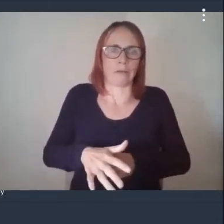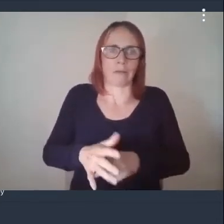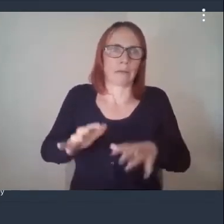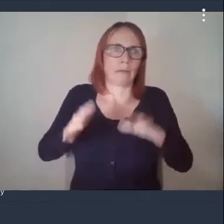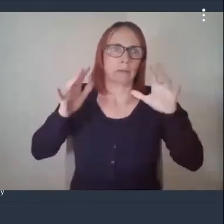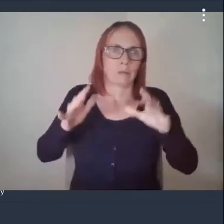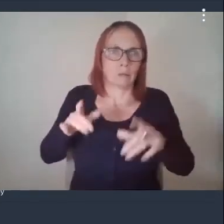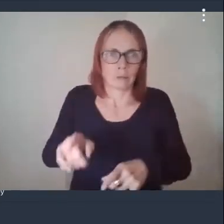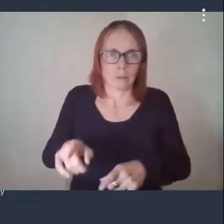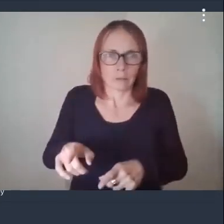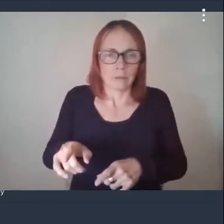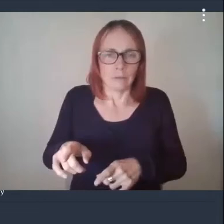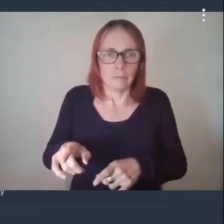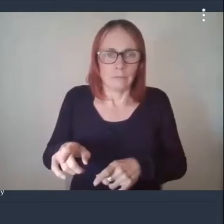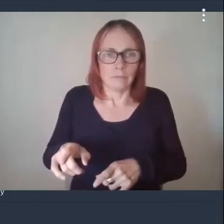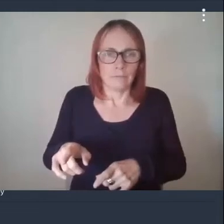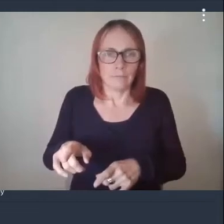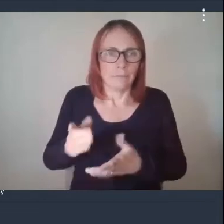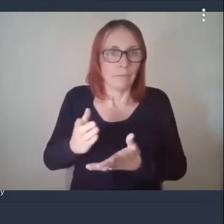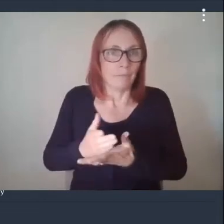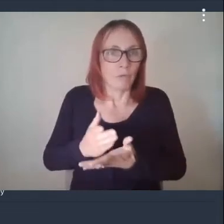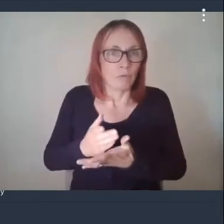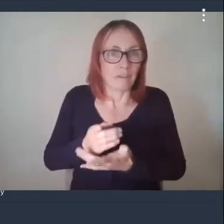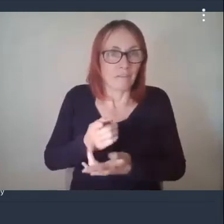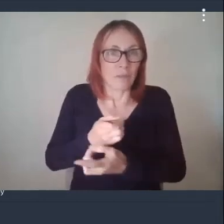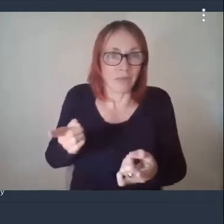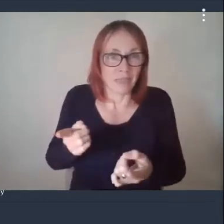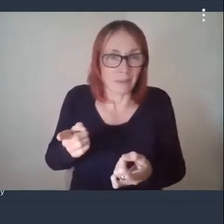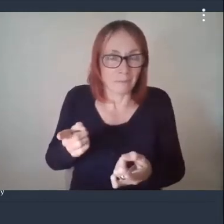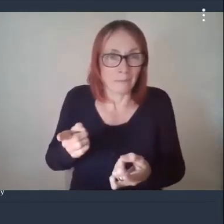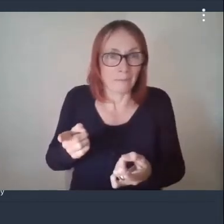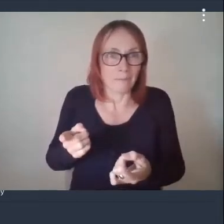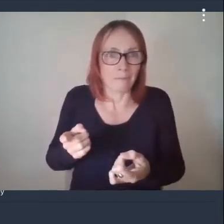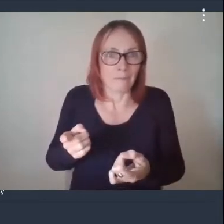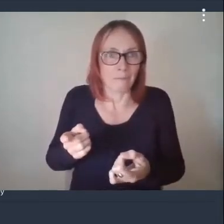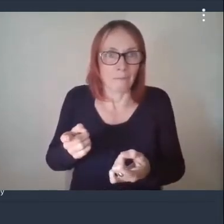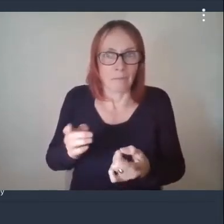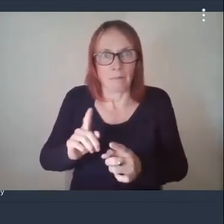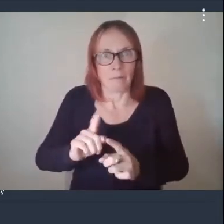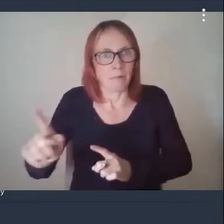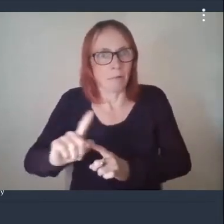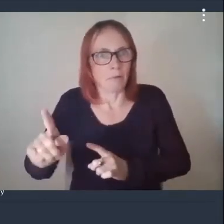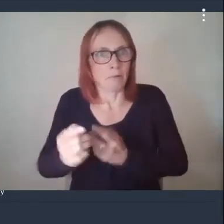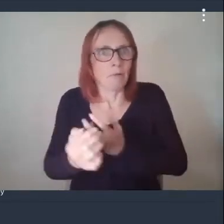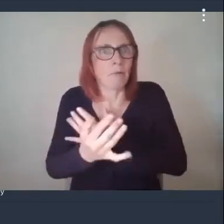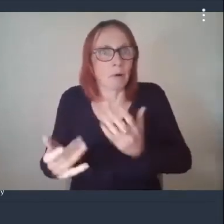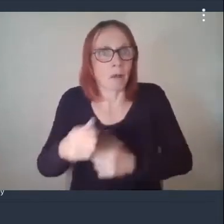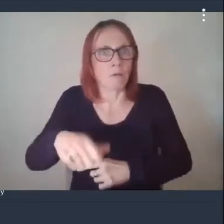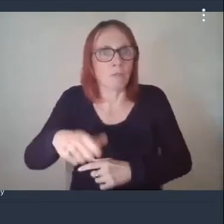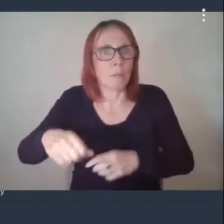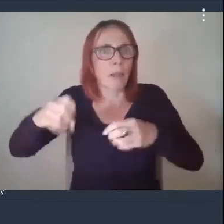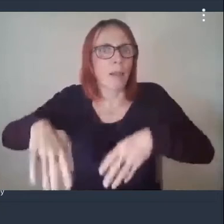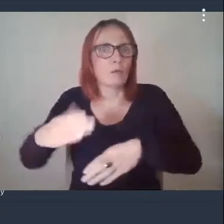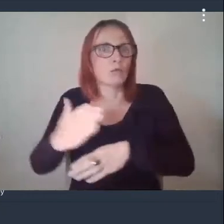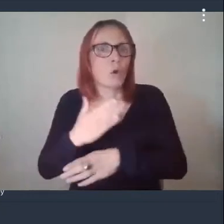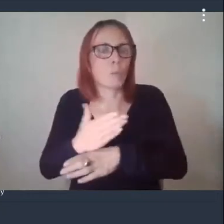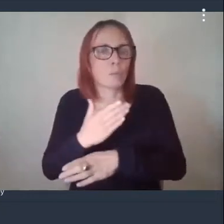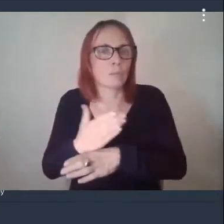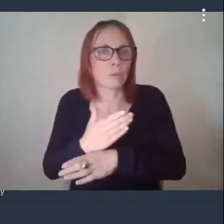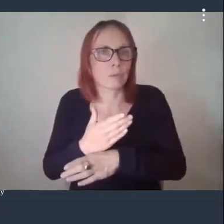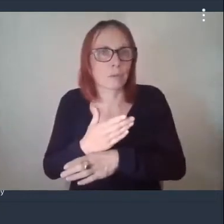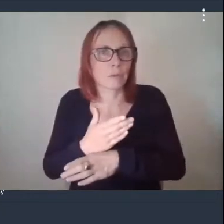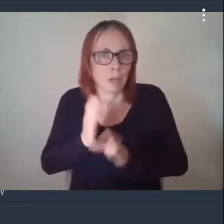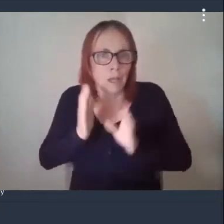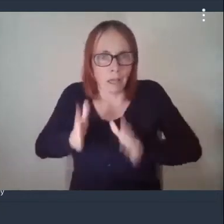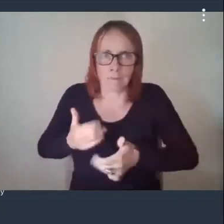fact that it's the tip of the iceberg a lot of people are going to lose their jobs over the next six months a year um and we need to be there to